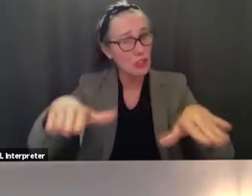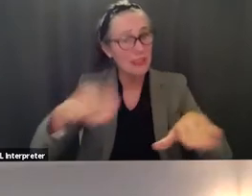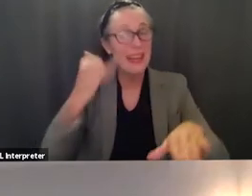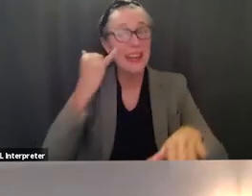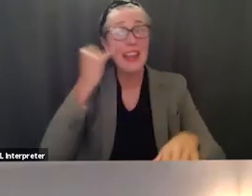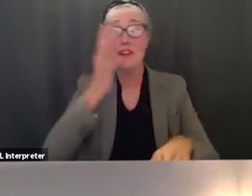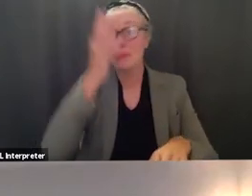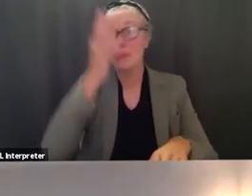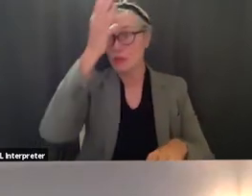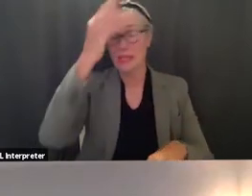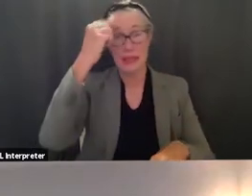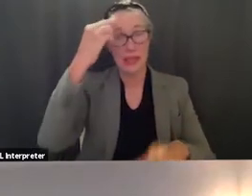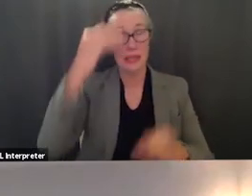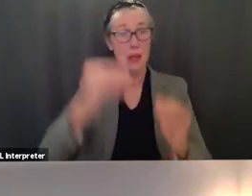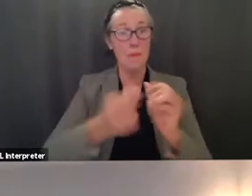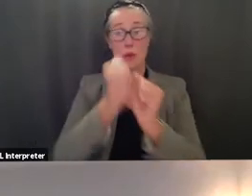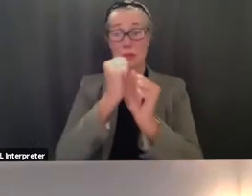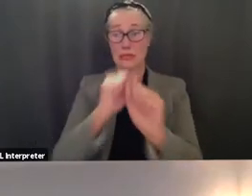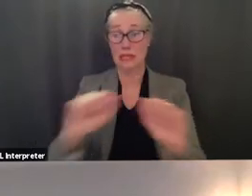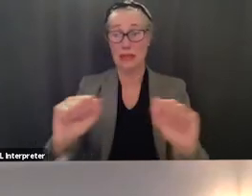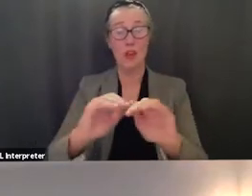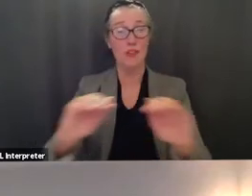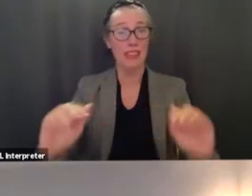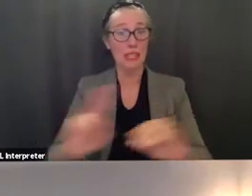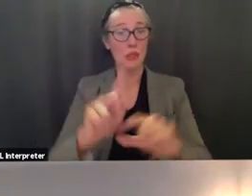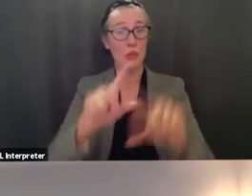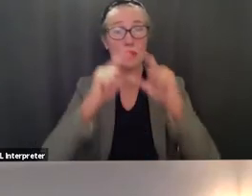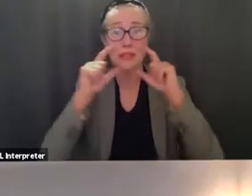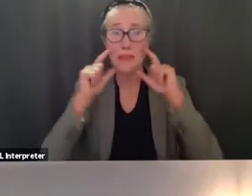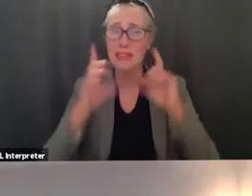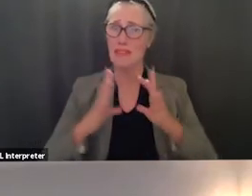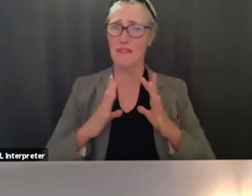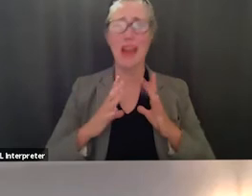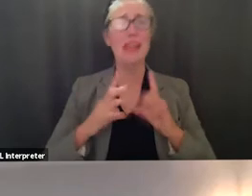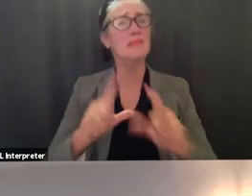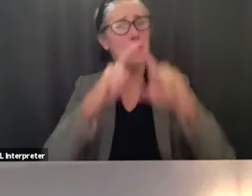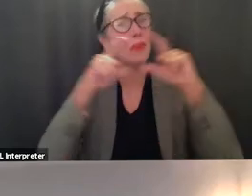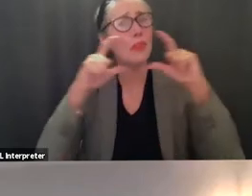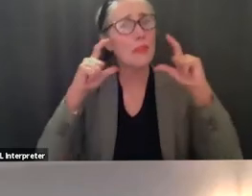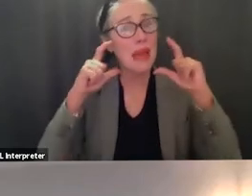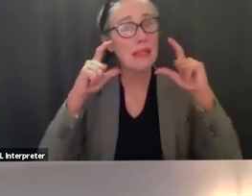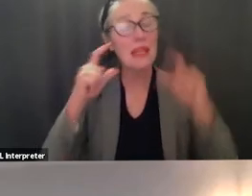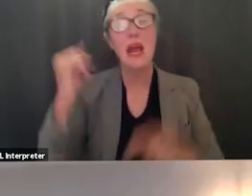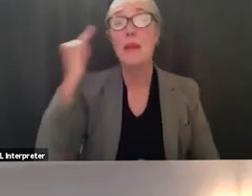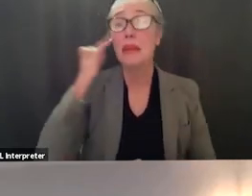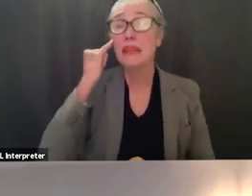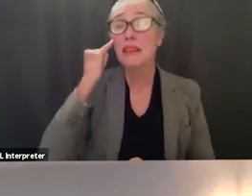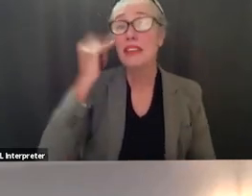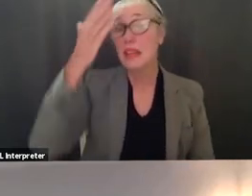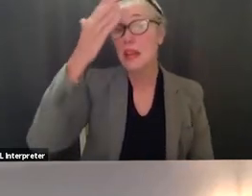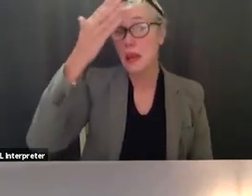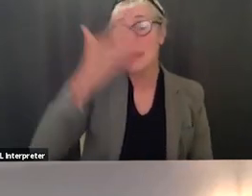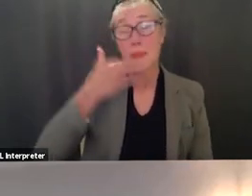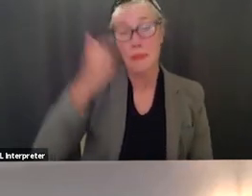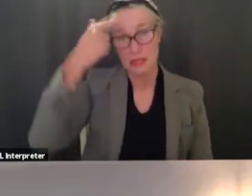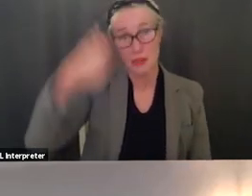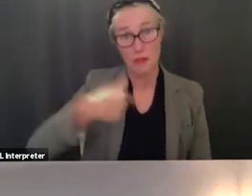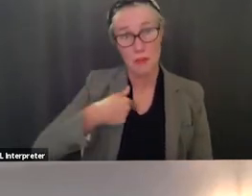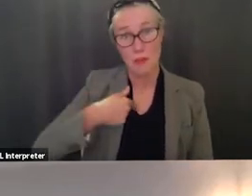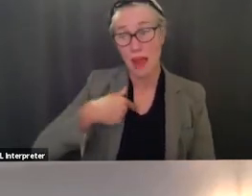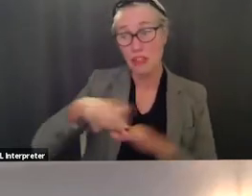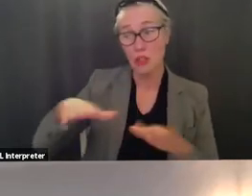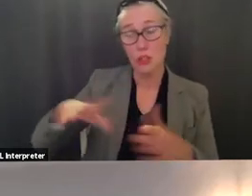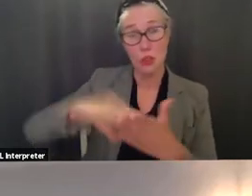thinks the safest is for the kids to wear the mask they can wear the mask but i think for the best for my kids to learn